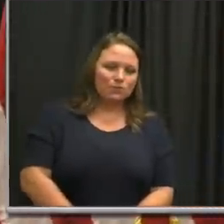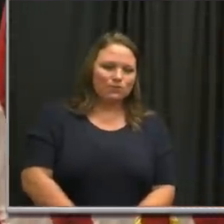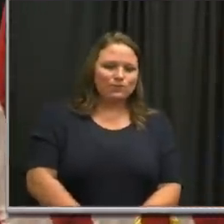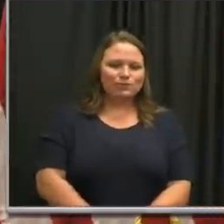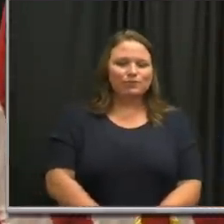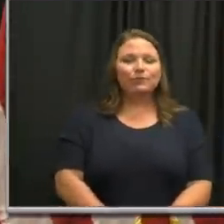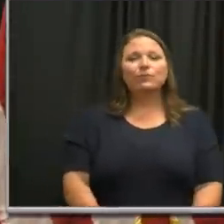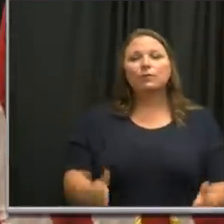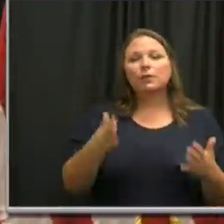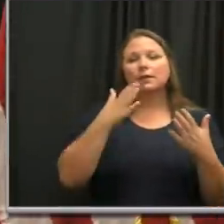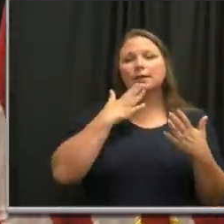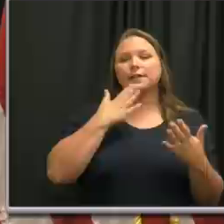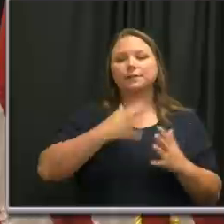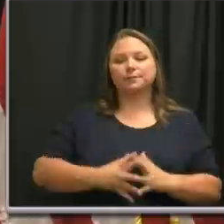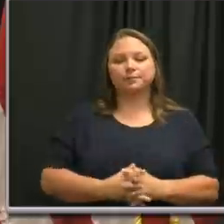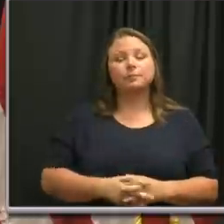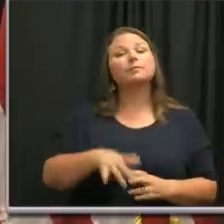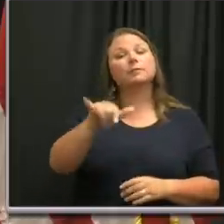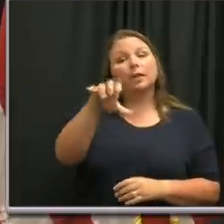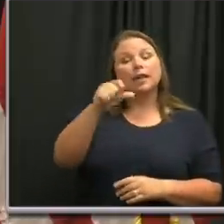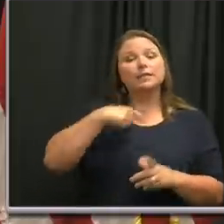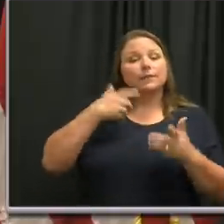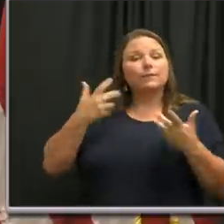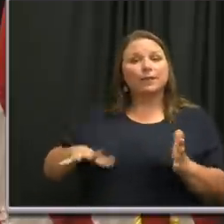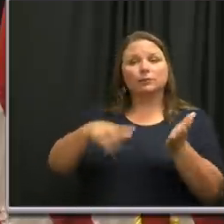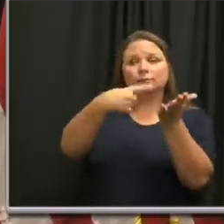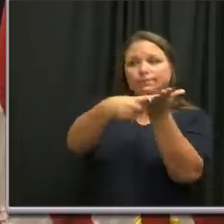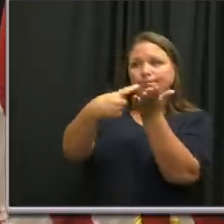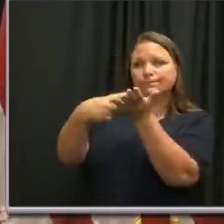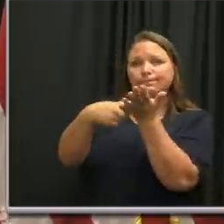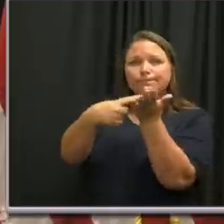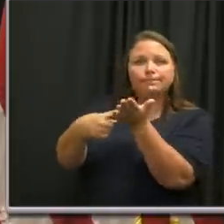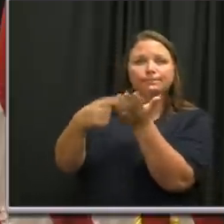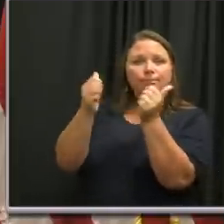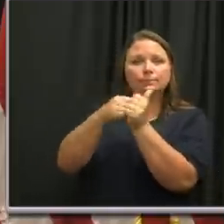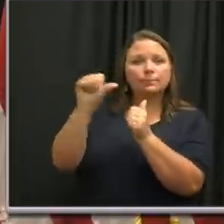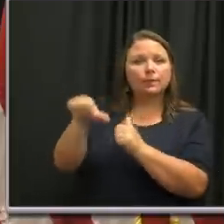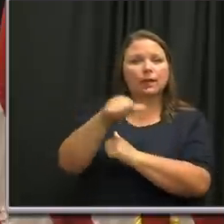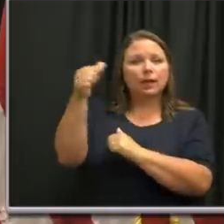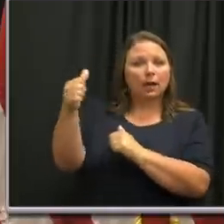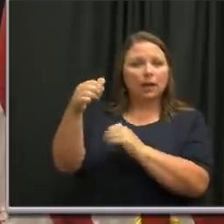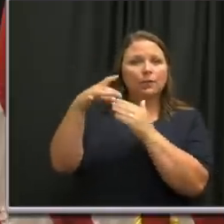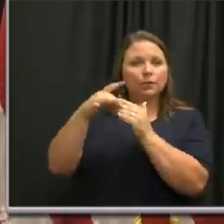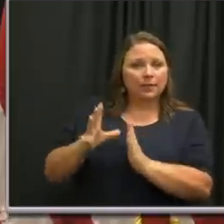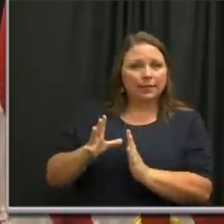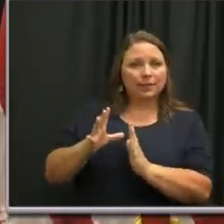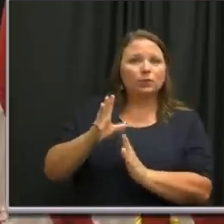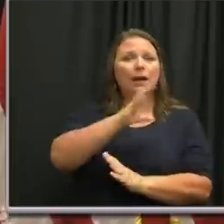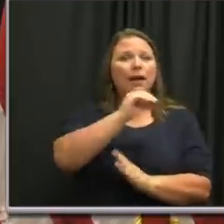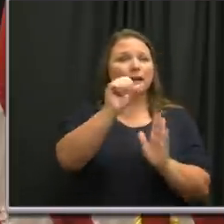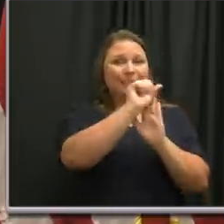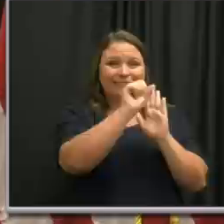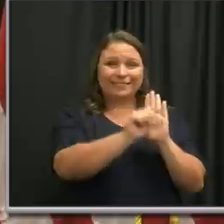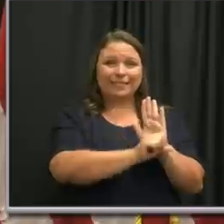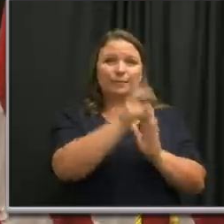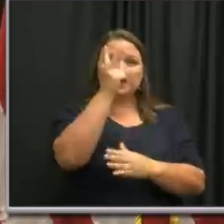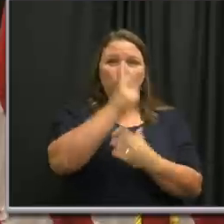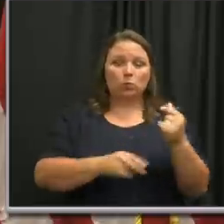Thank you. I have. I have begun talking to neighboring leaders and to the state